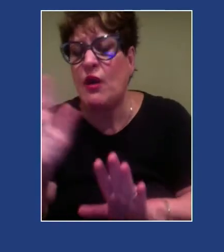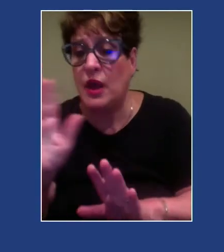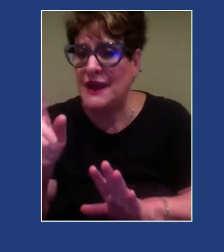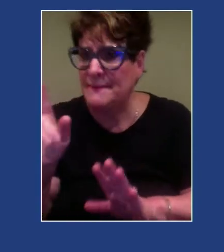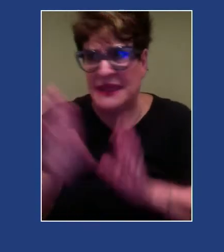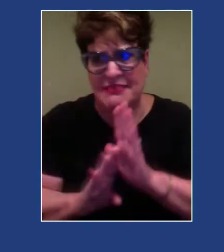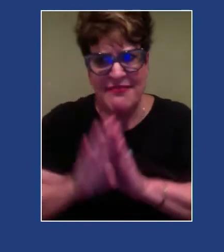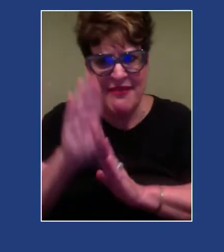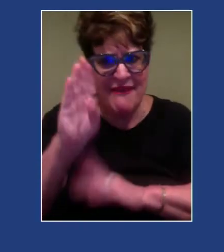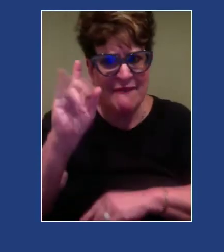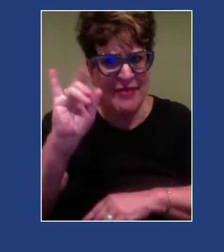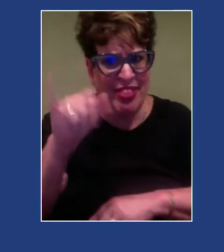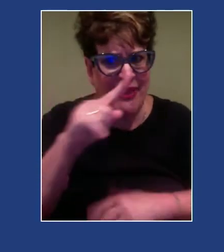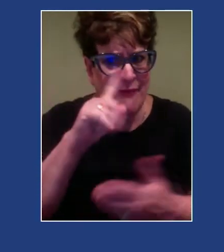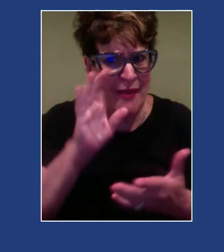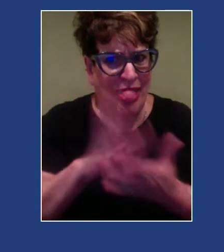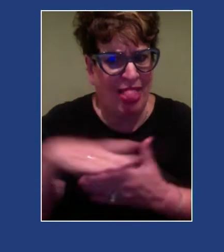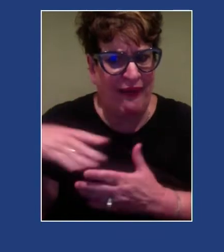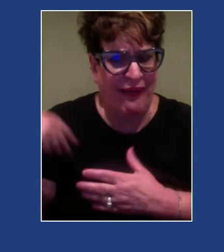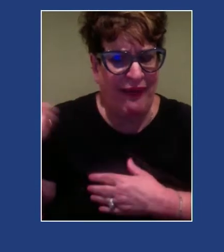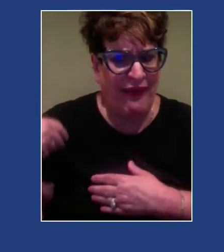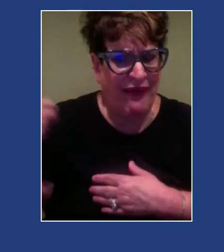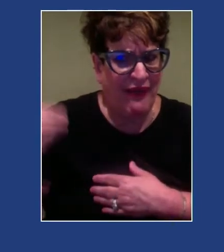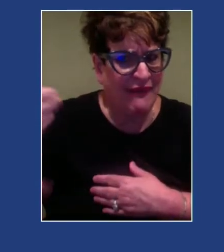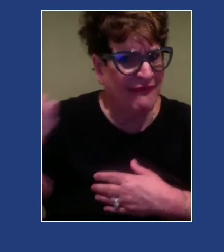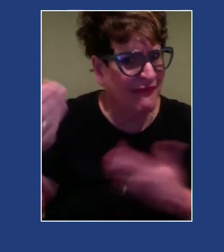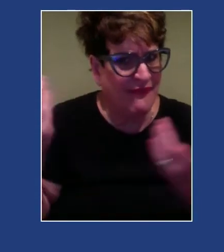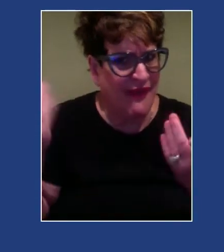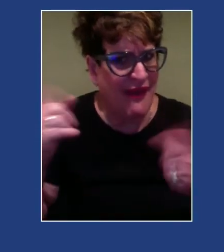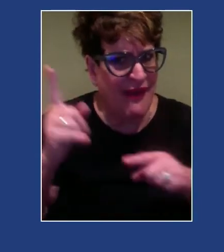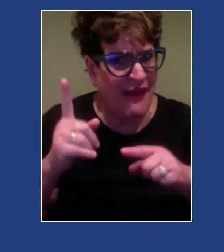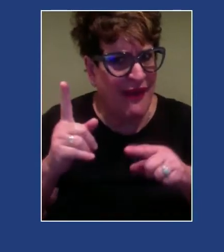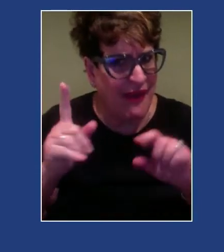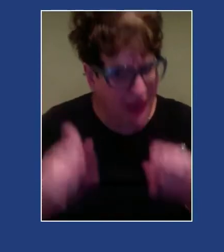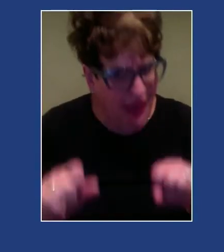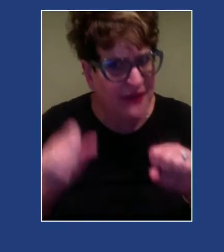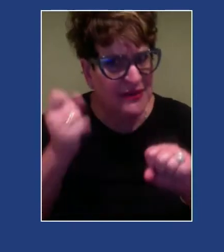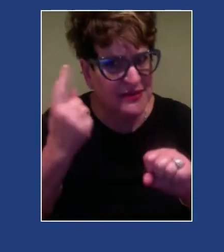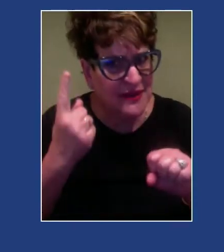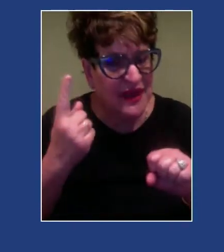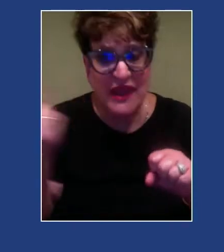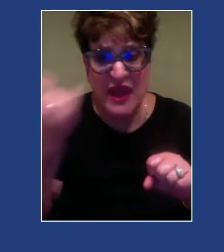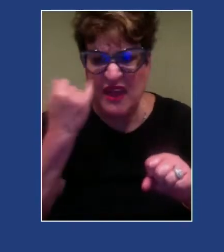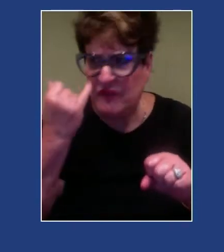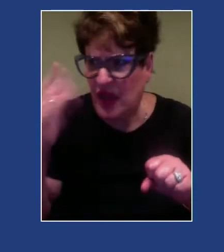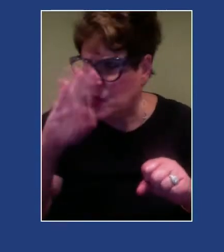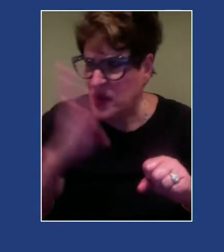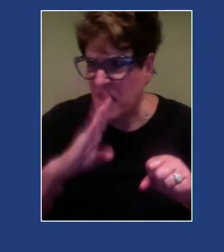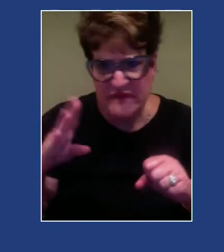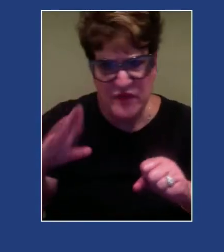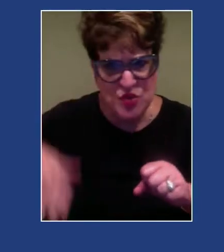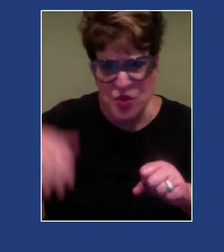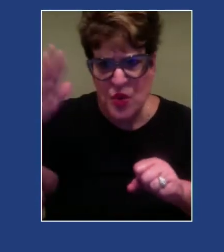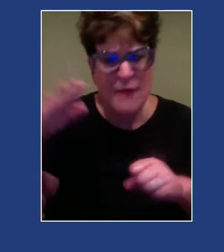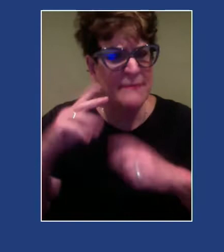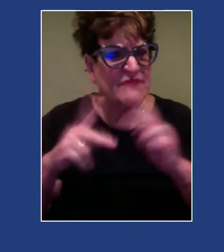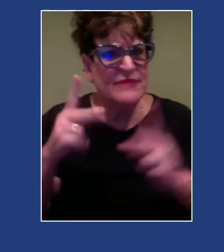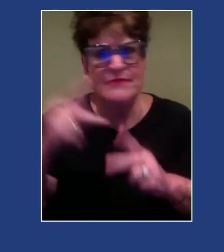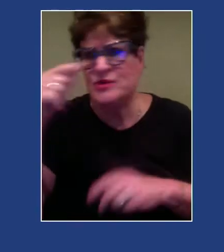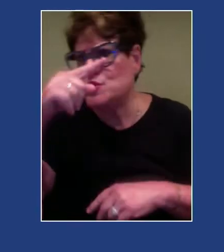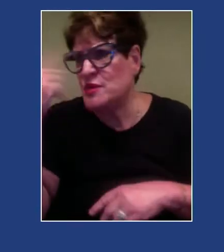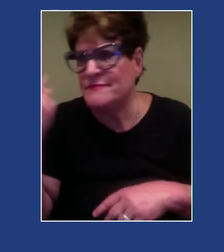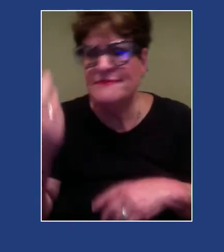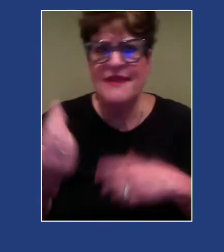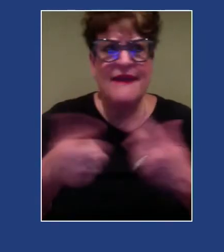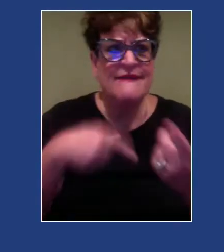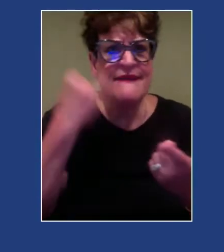of the belief, that I can understand. If you didn't grow up around people of color, if you grew up in an environment